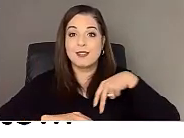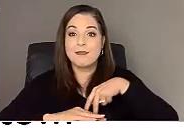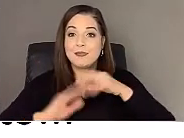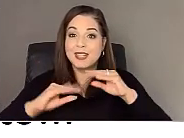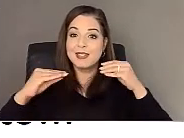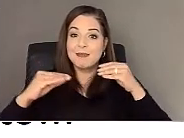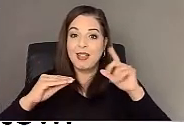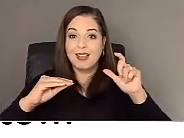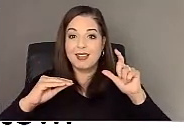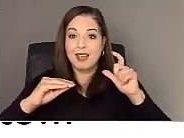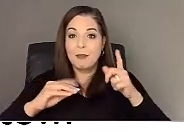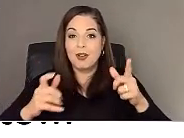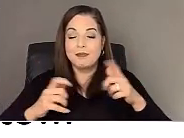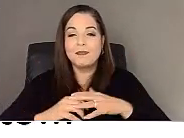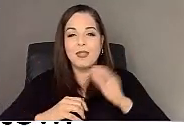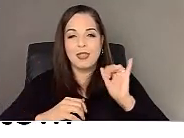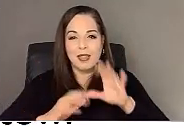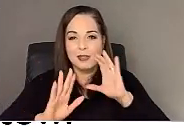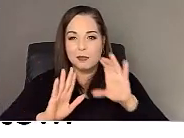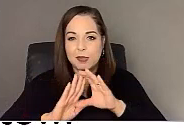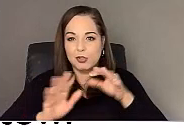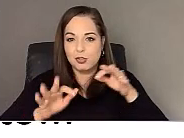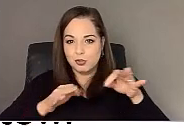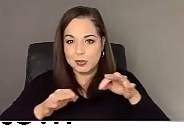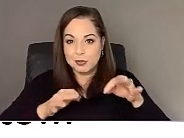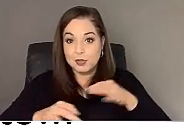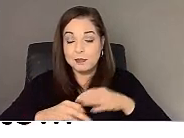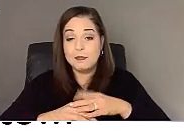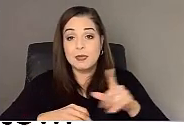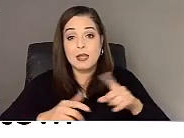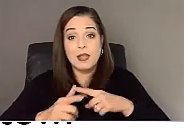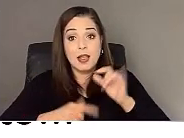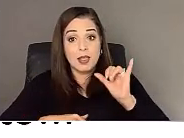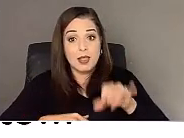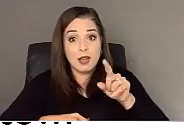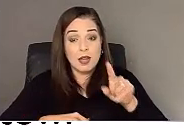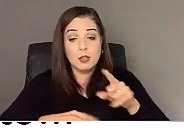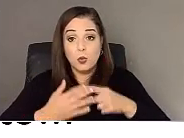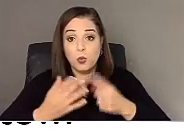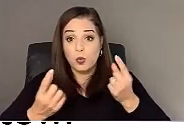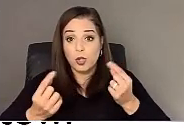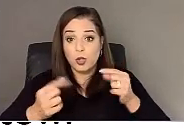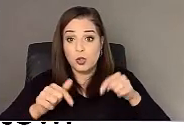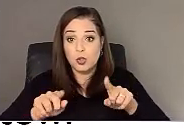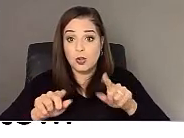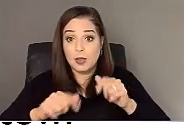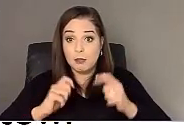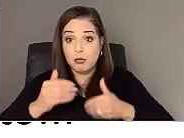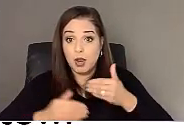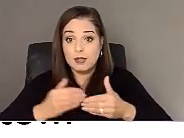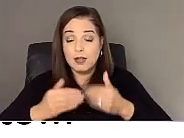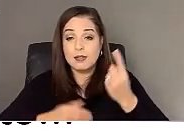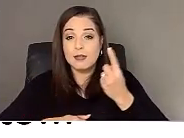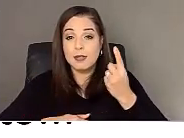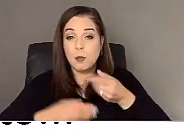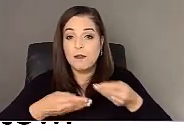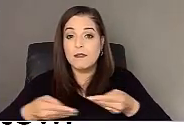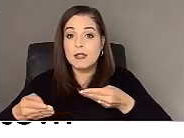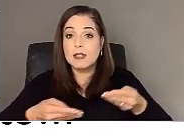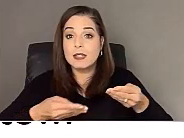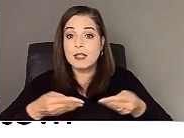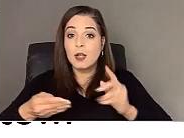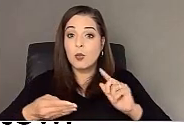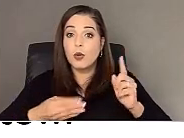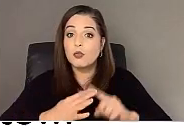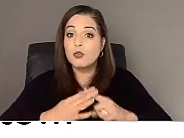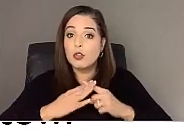camera. And, um, what this process, what you do during this process is you have somebody facilitating where you start with